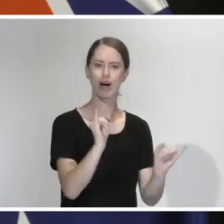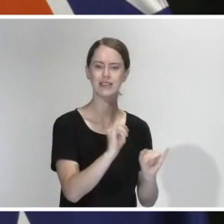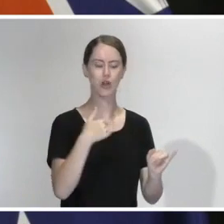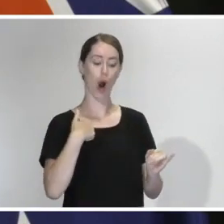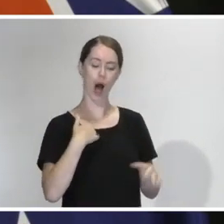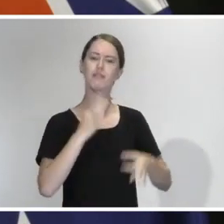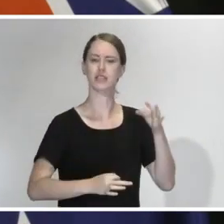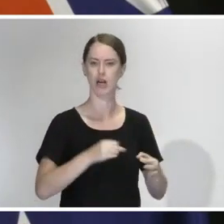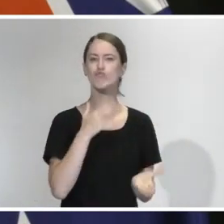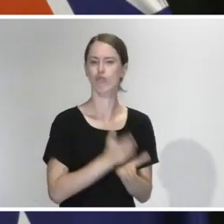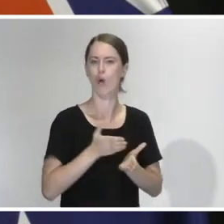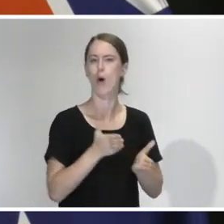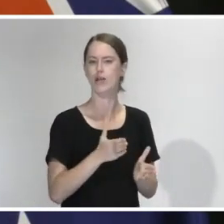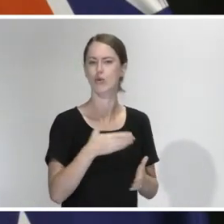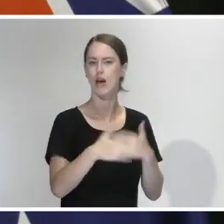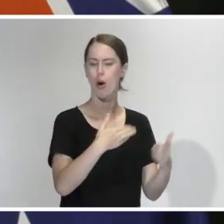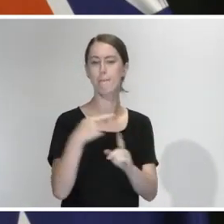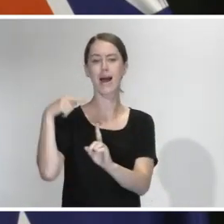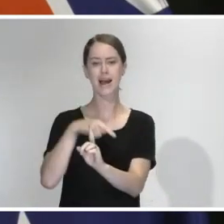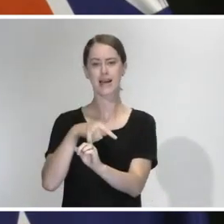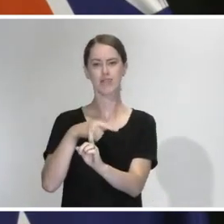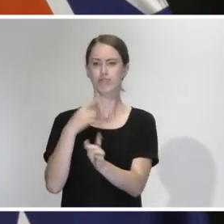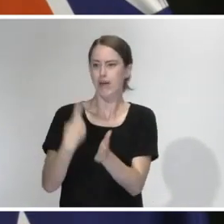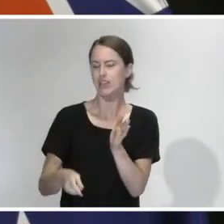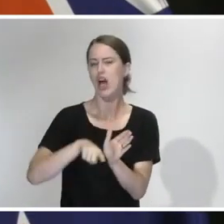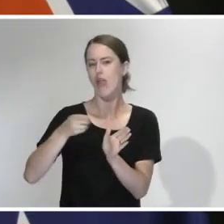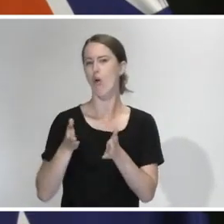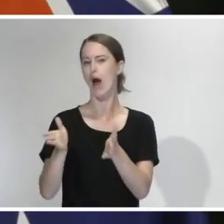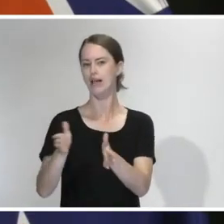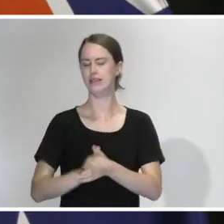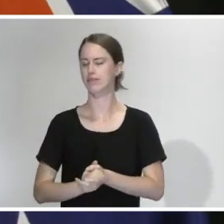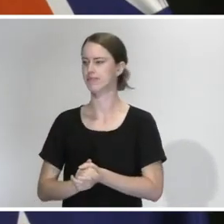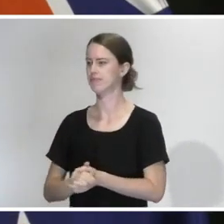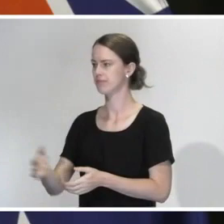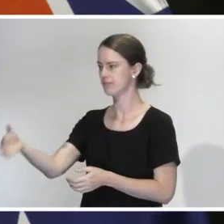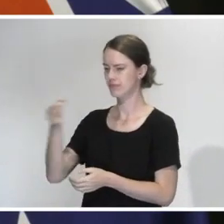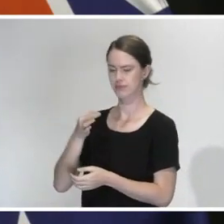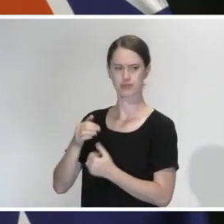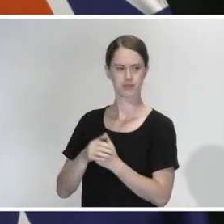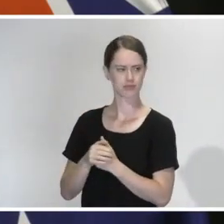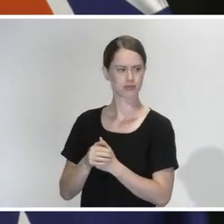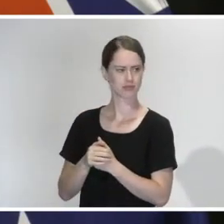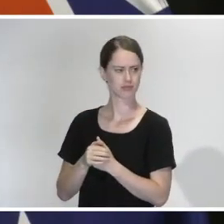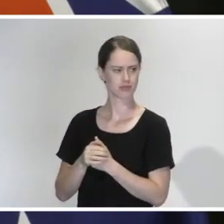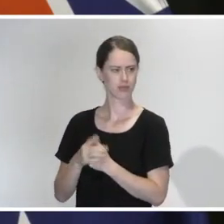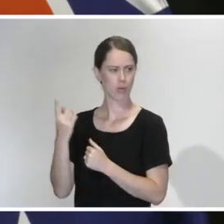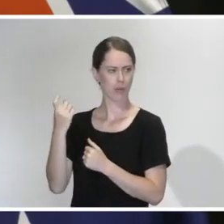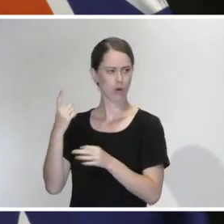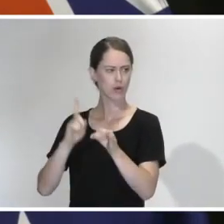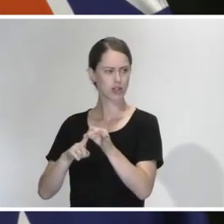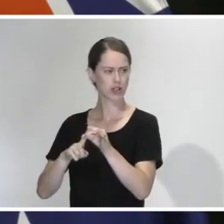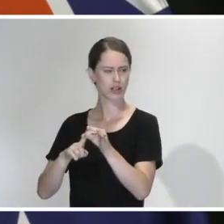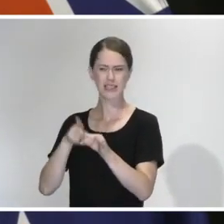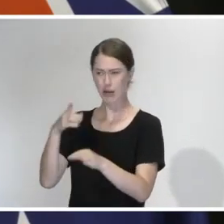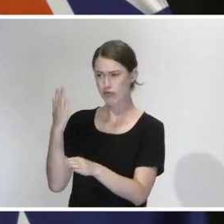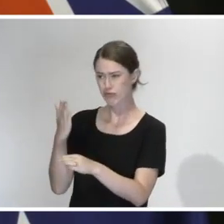determined that this is the right thing to do, but he still must pay a price. Is he actually the guy for that job? Sorry, can I just take one more on that? Is he actually the